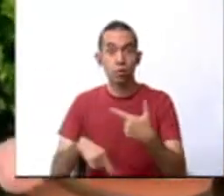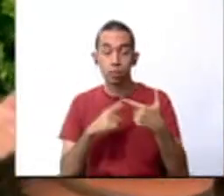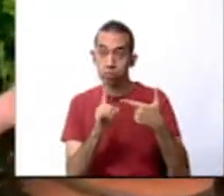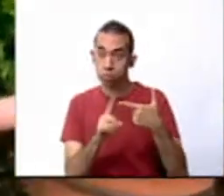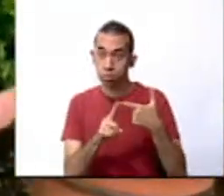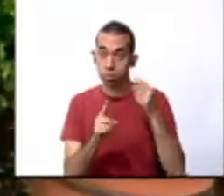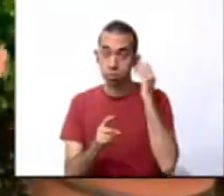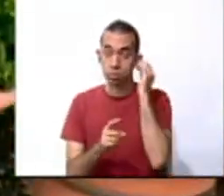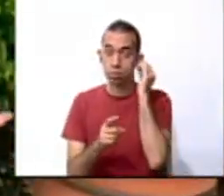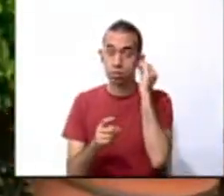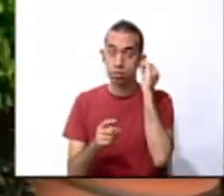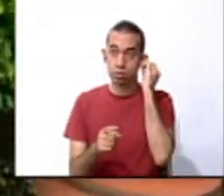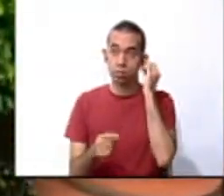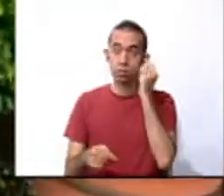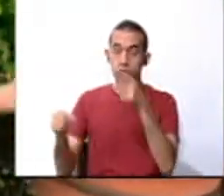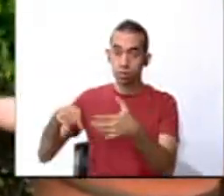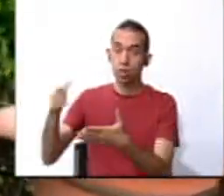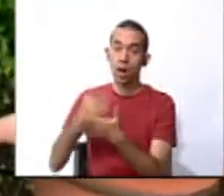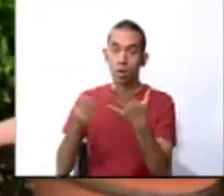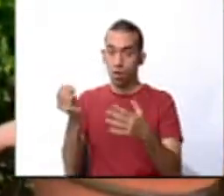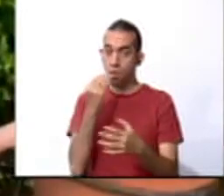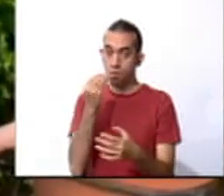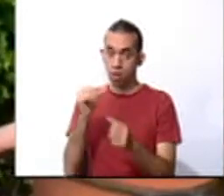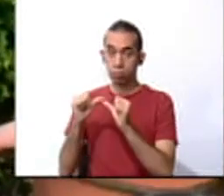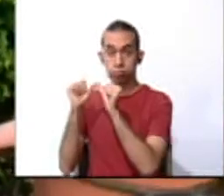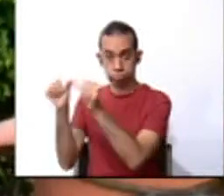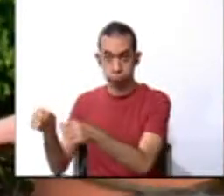Do you include some non-perishable food?